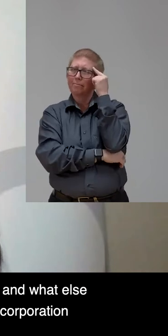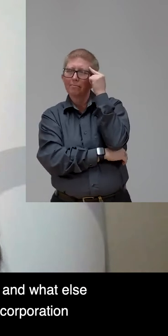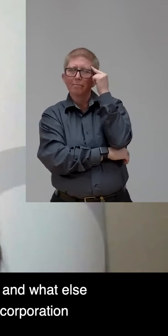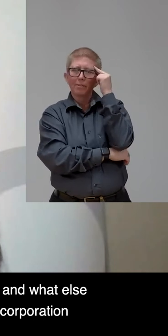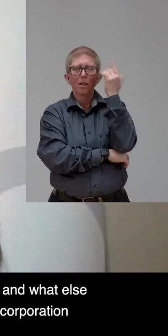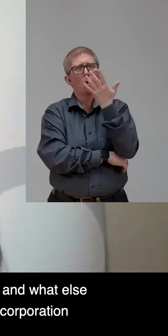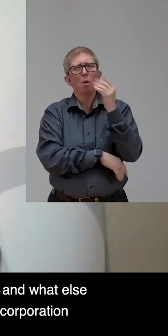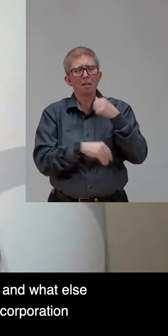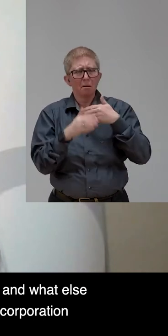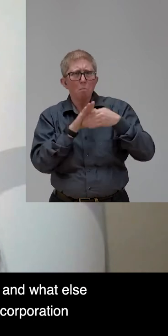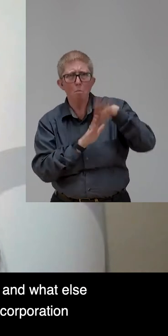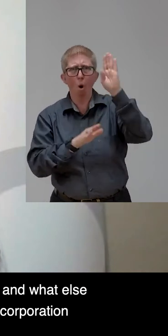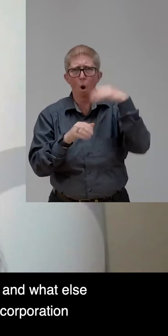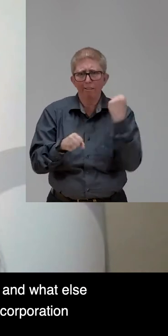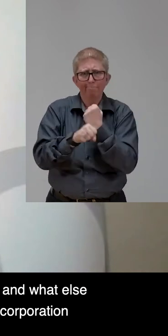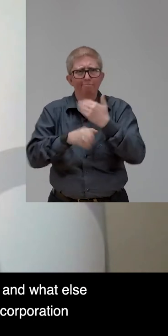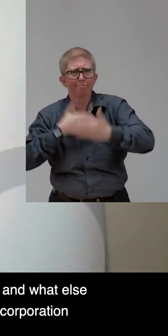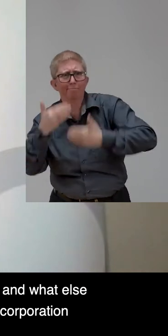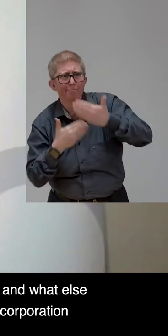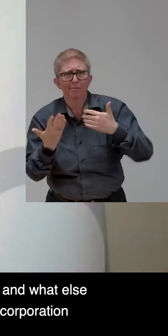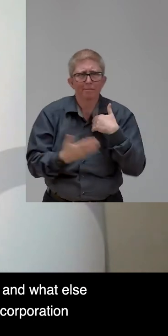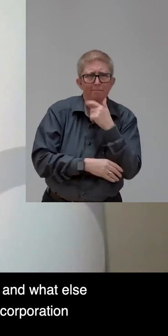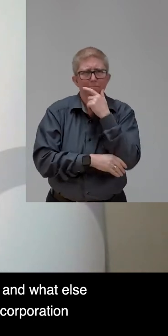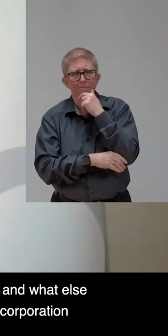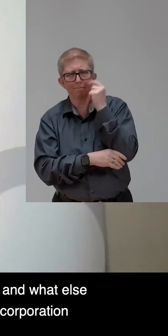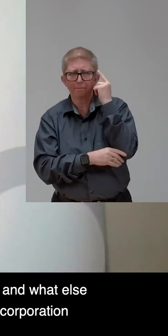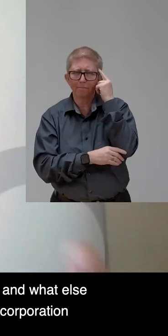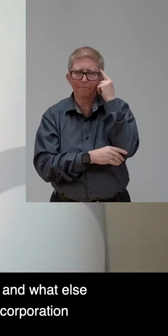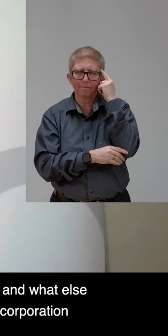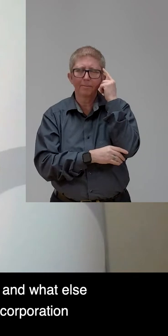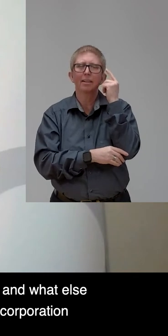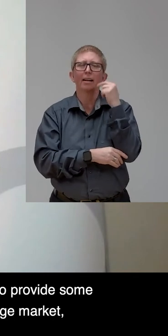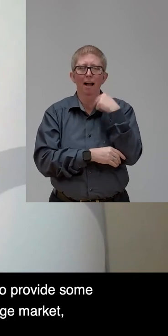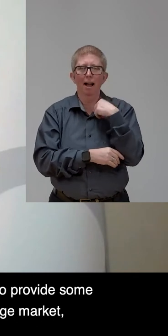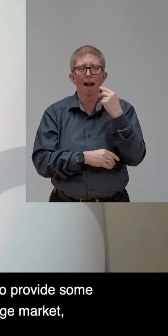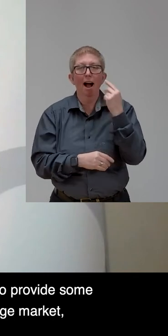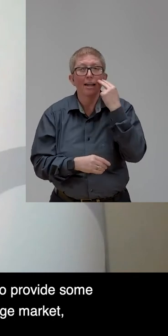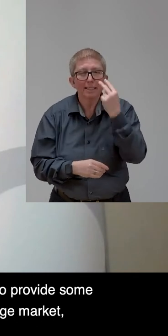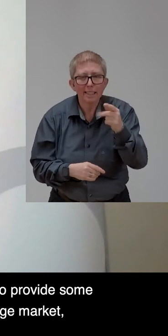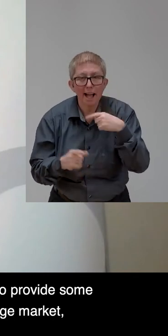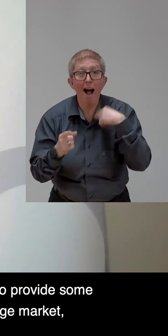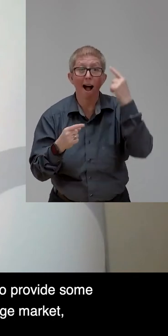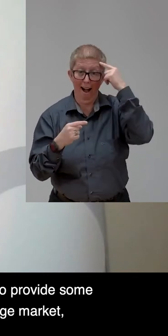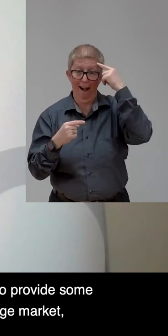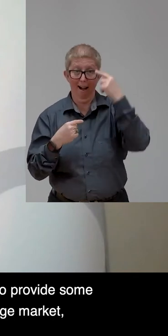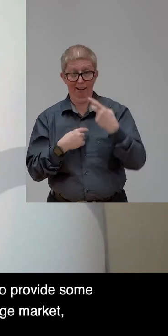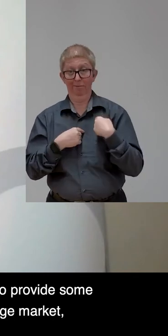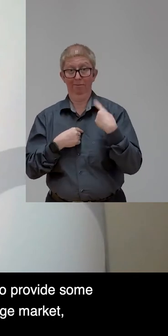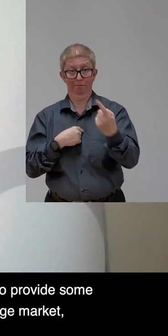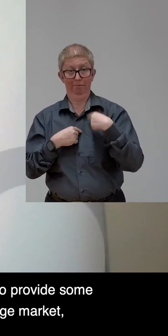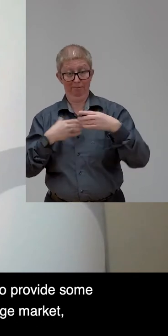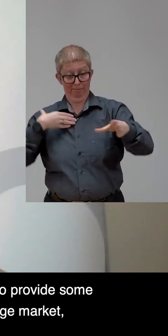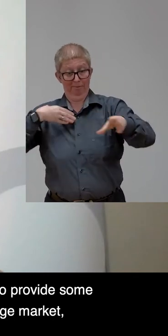We also saw that Zero Project and our cooperation was a space in which we, as a